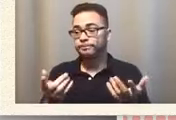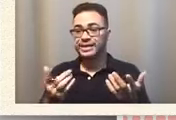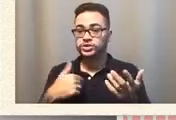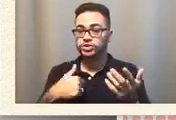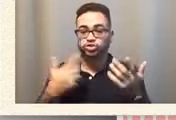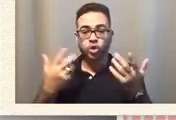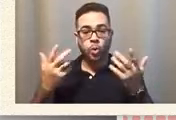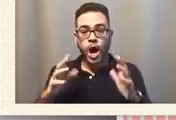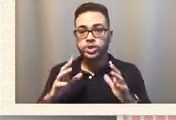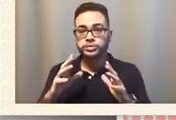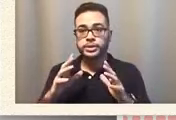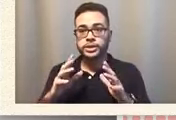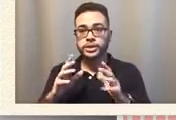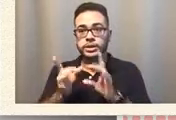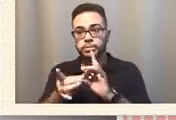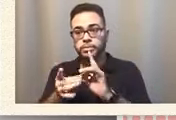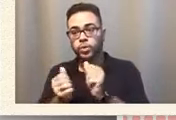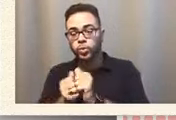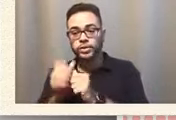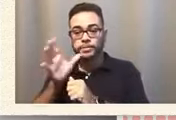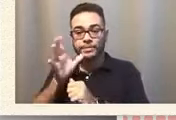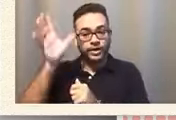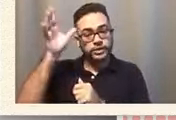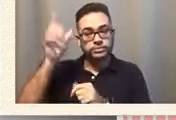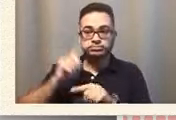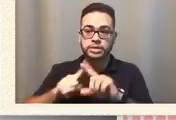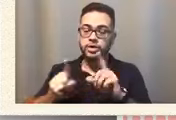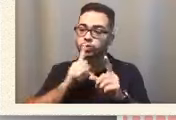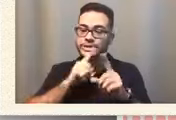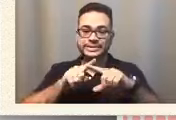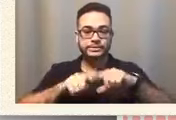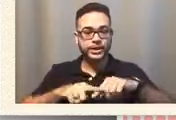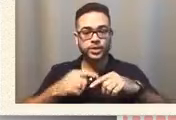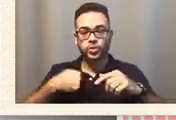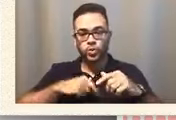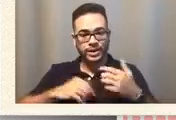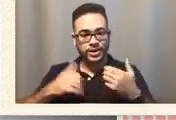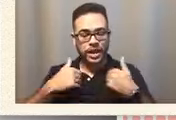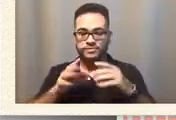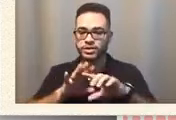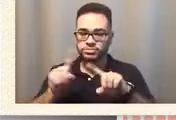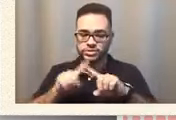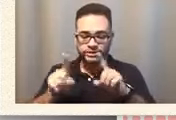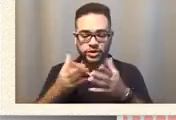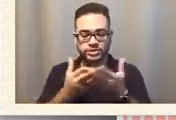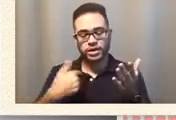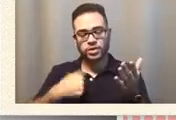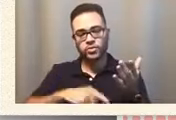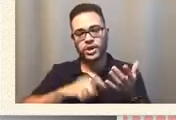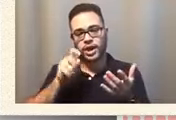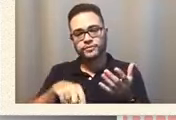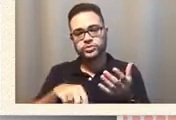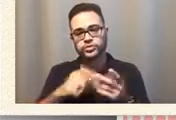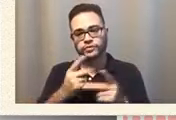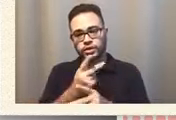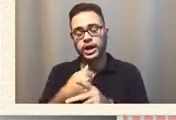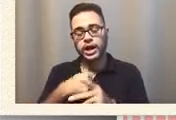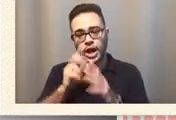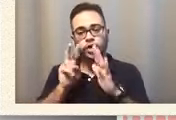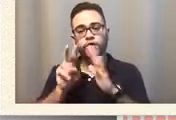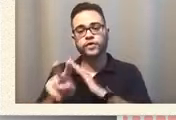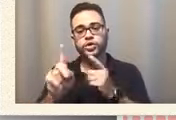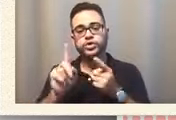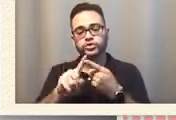parents but it just depends so we have a lot of things that we need to discuss and i look forward to us continuing